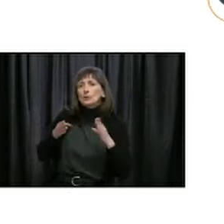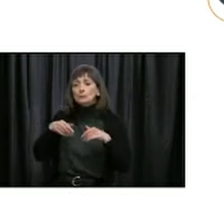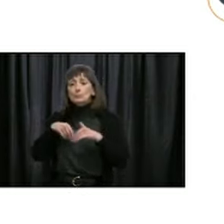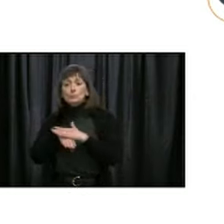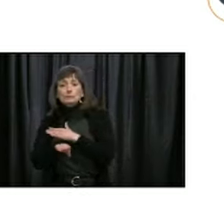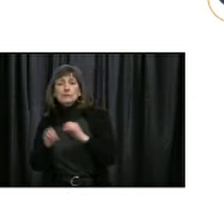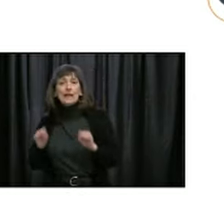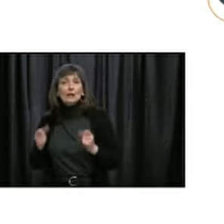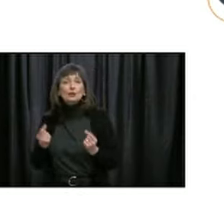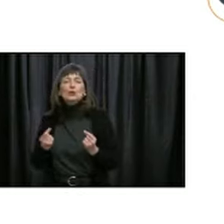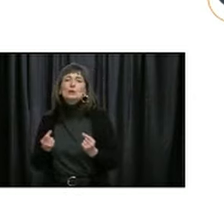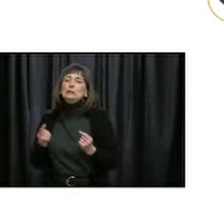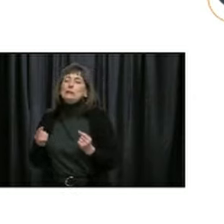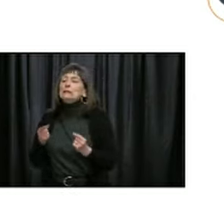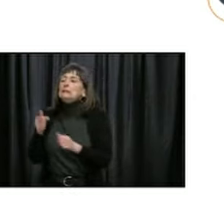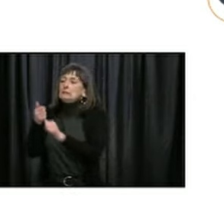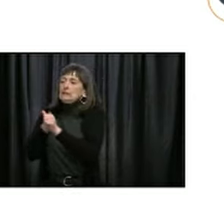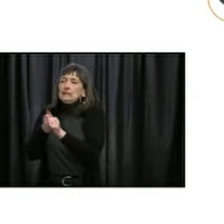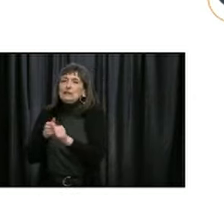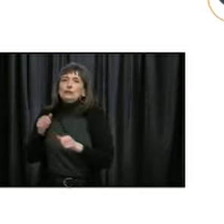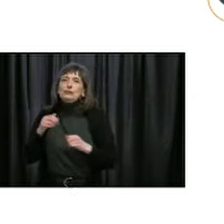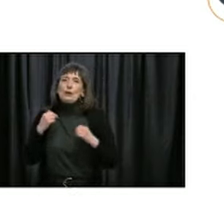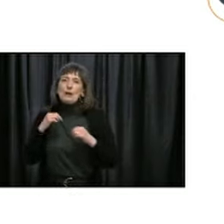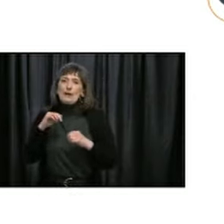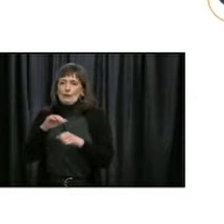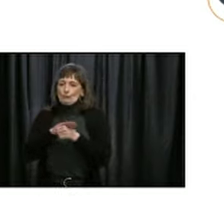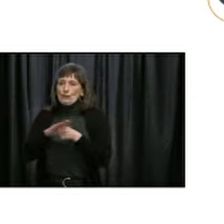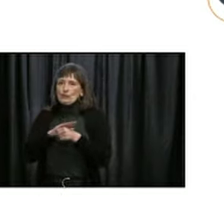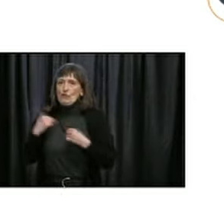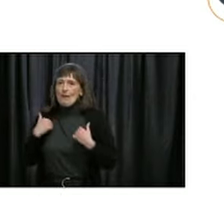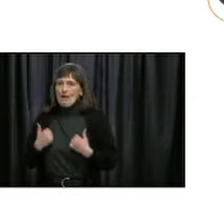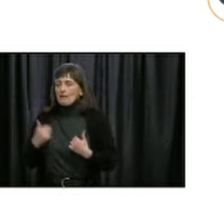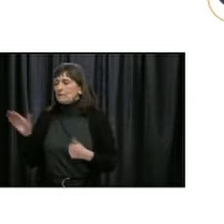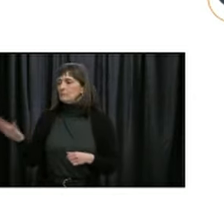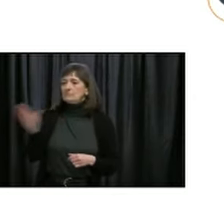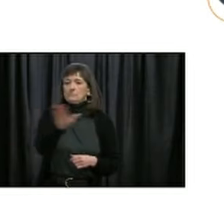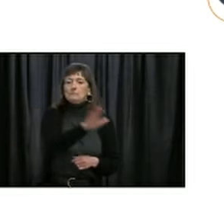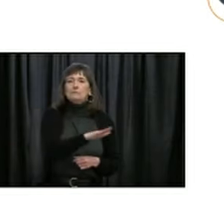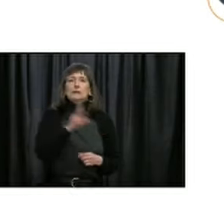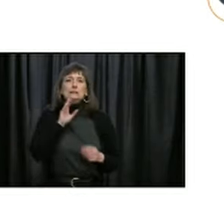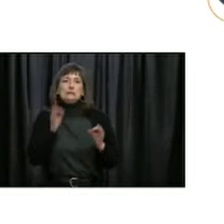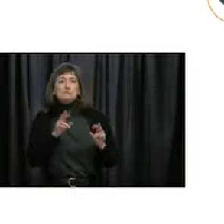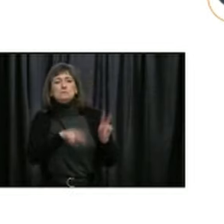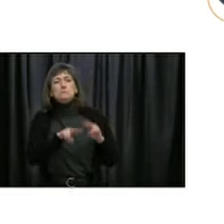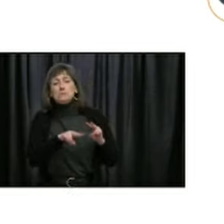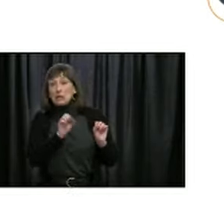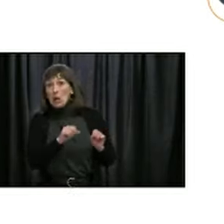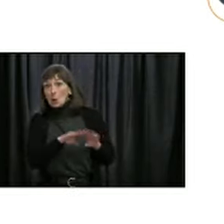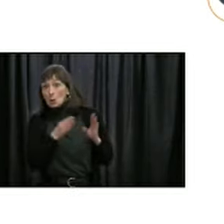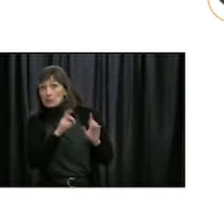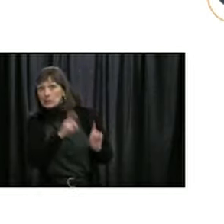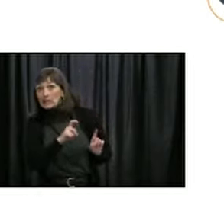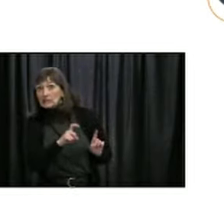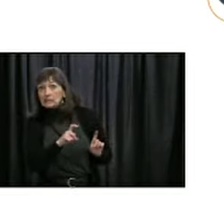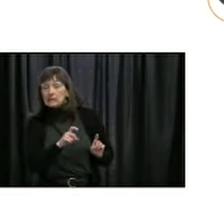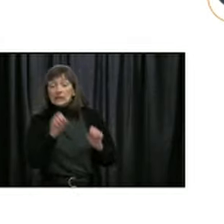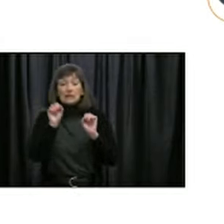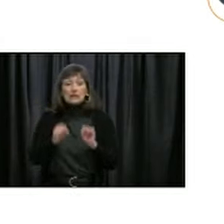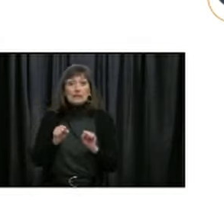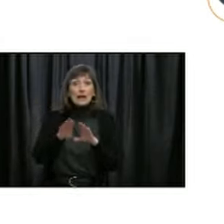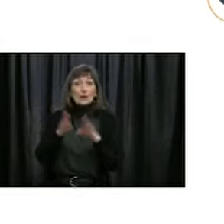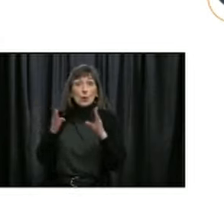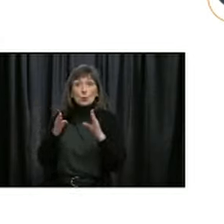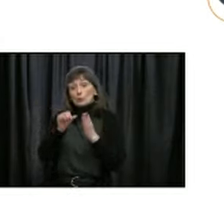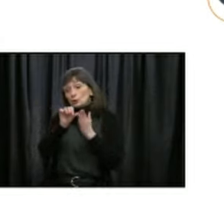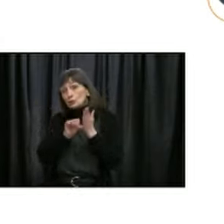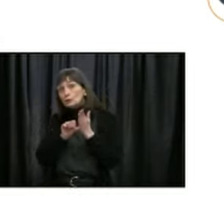medical procedures can go ahead and when. And they will certainly be looking at the health system capacity and making those